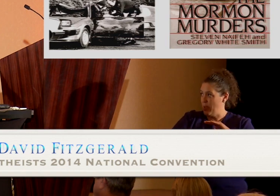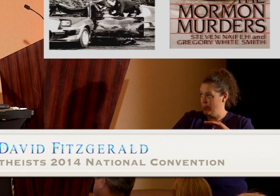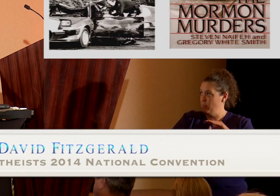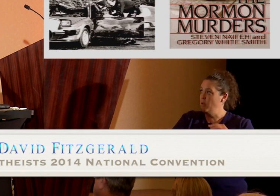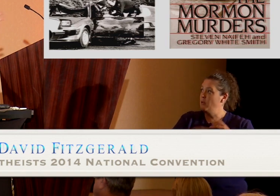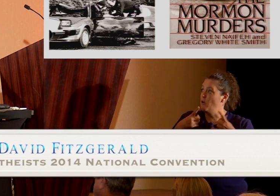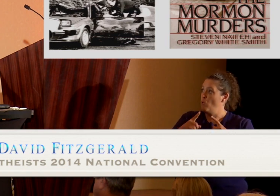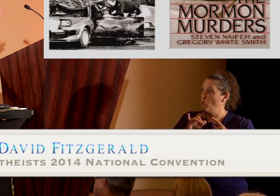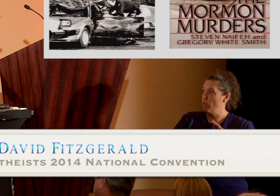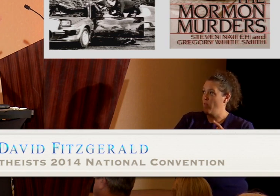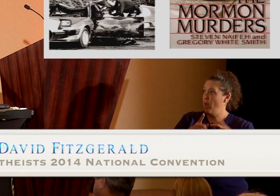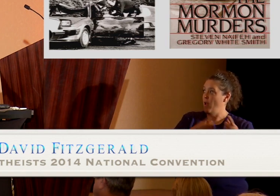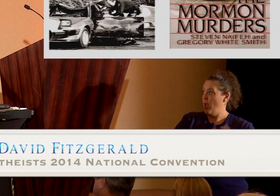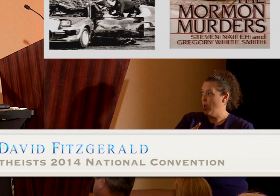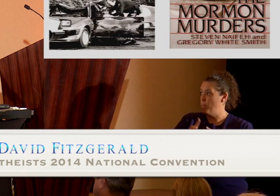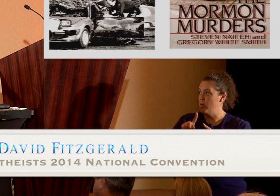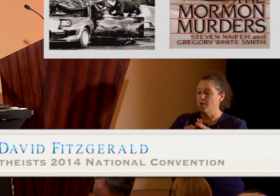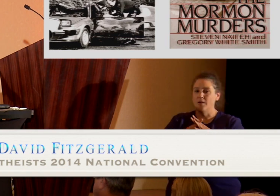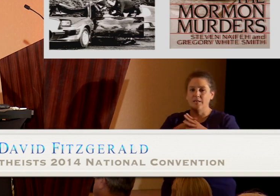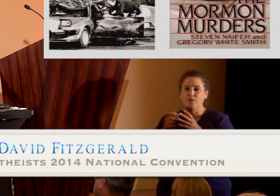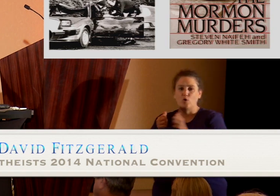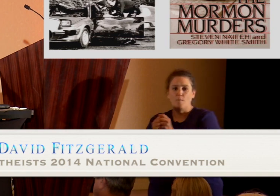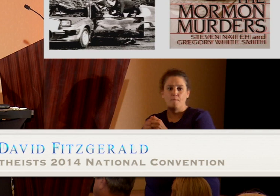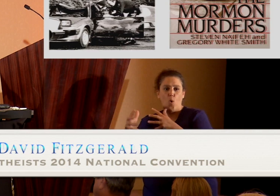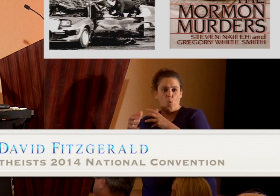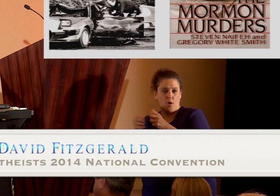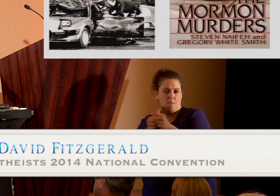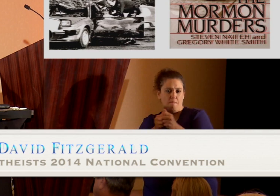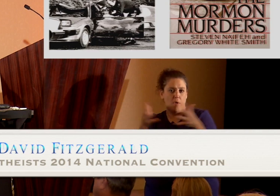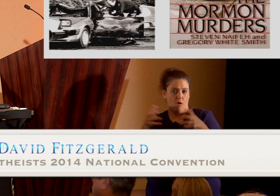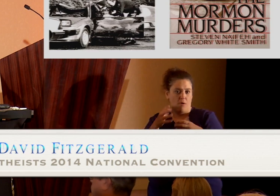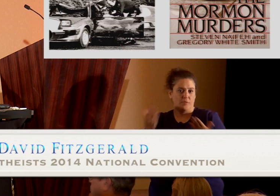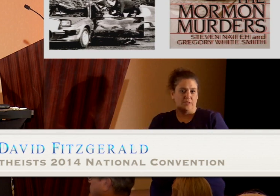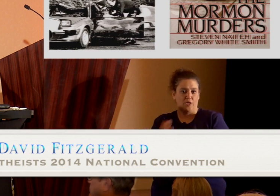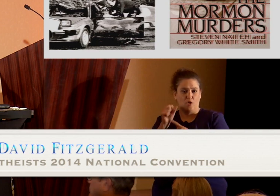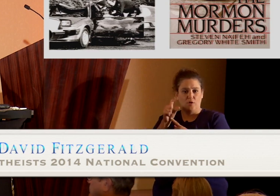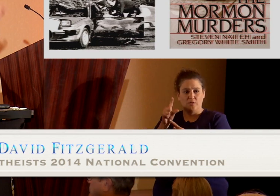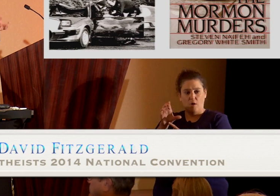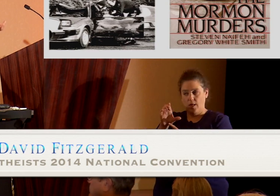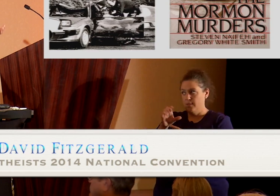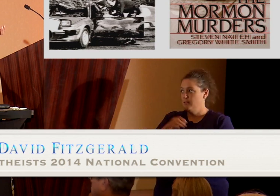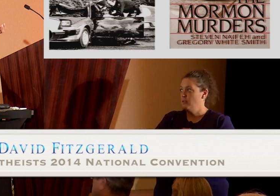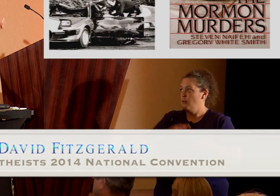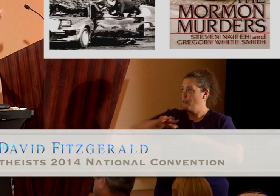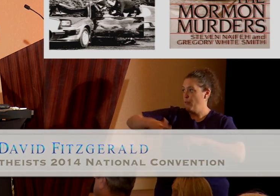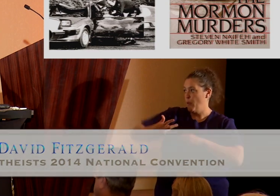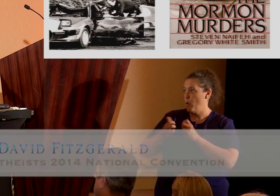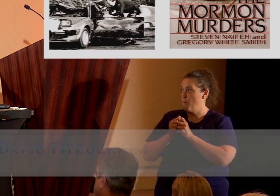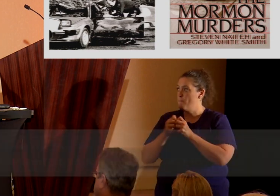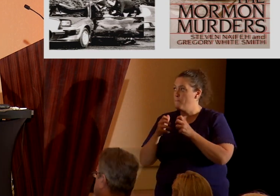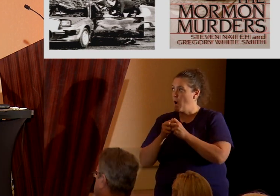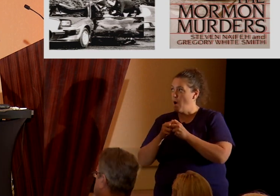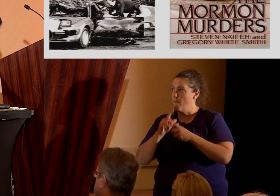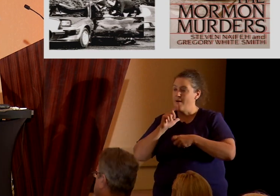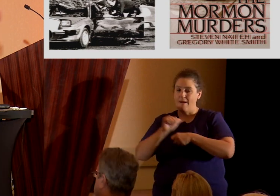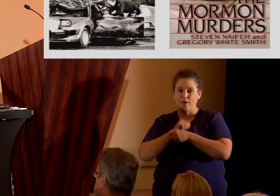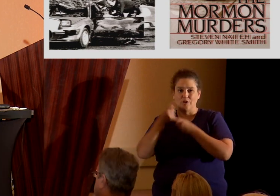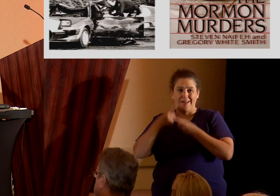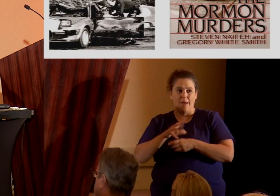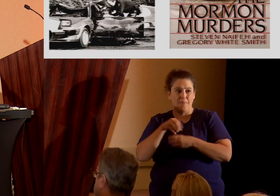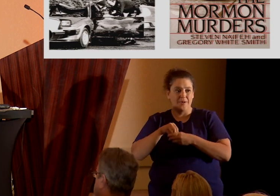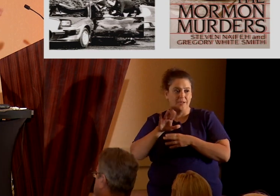unraveled, he started blowing up, uh, bombs here, right here in Salt Lake City. Um, the third bomb actually blew up in his car,